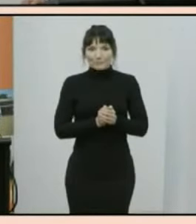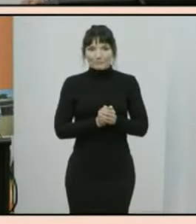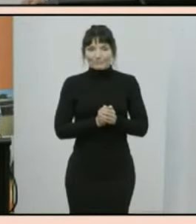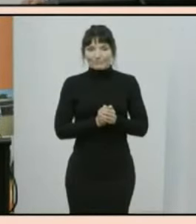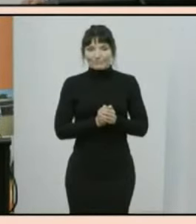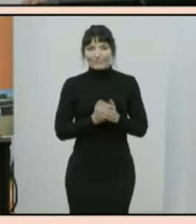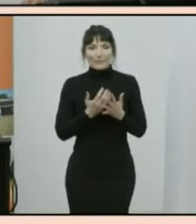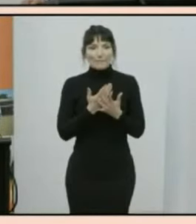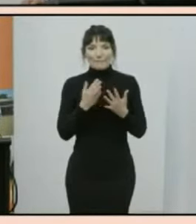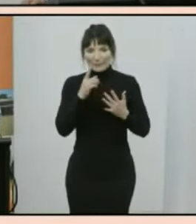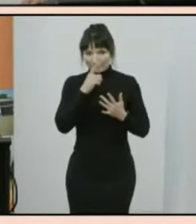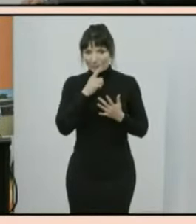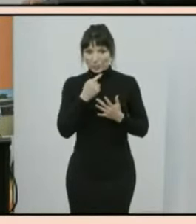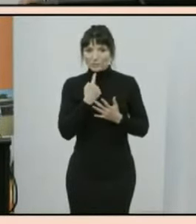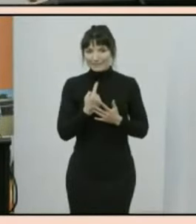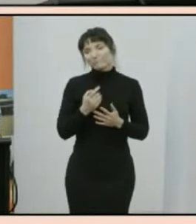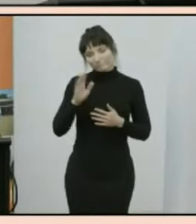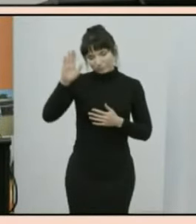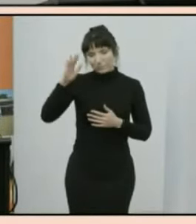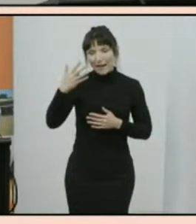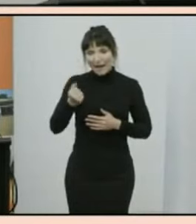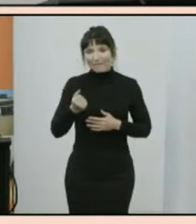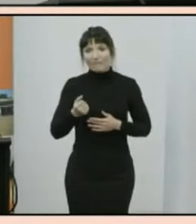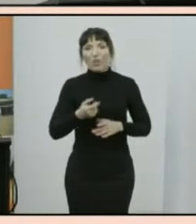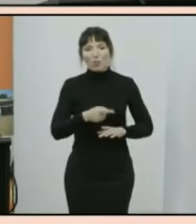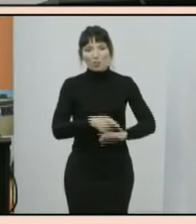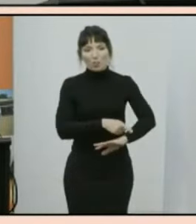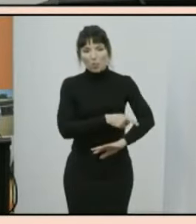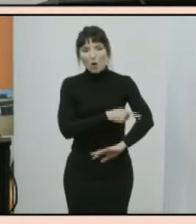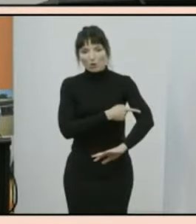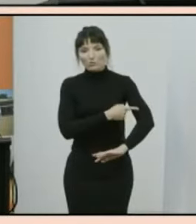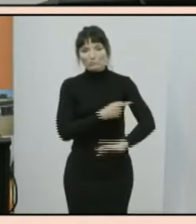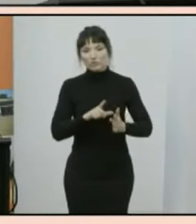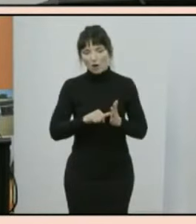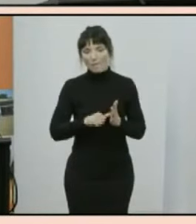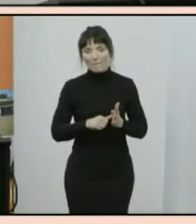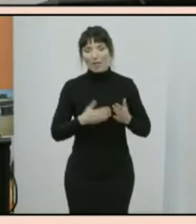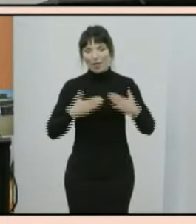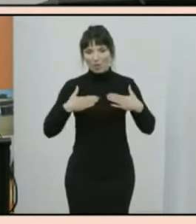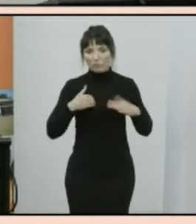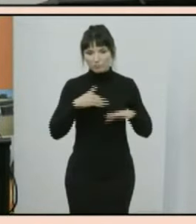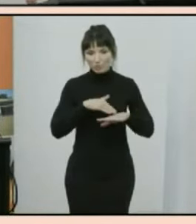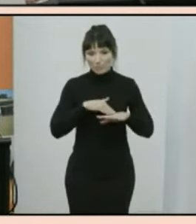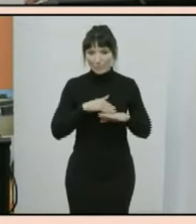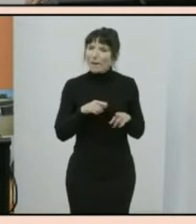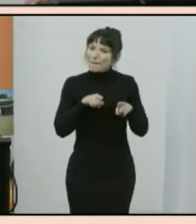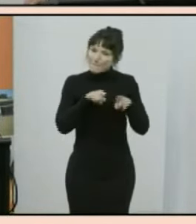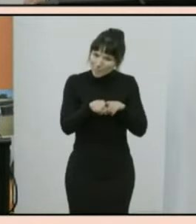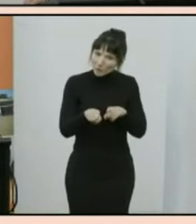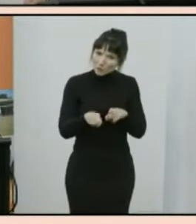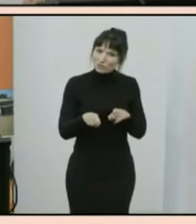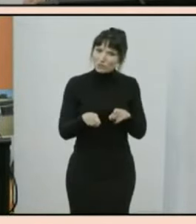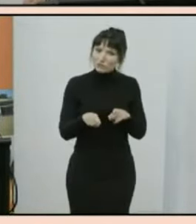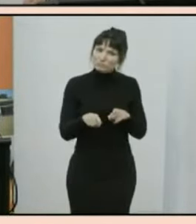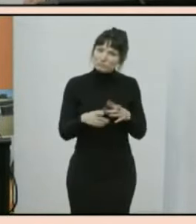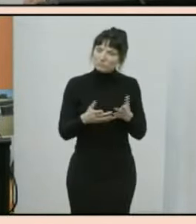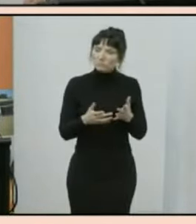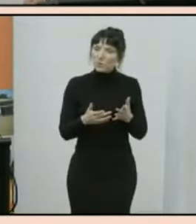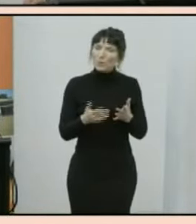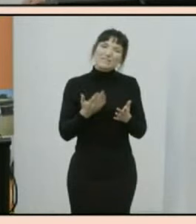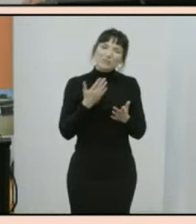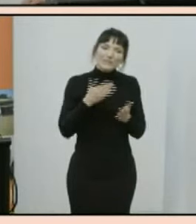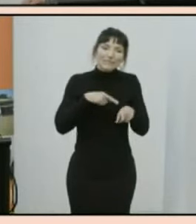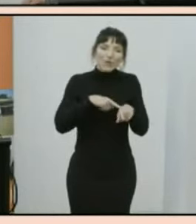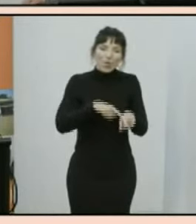long-term health conditions as might be expected the most common health conditions reported change with